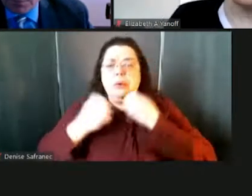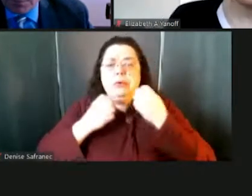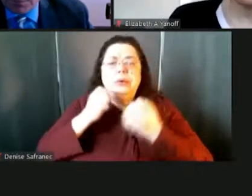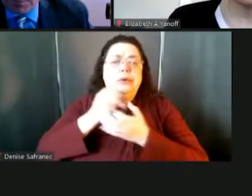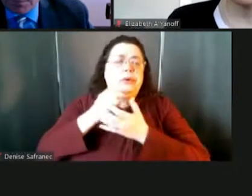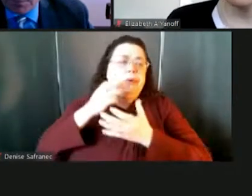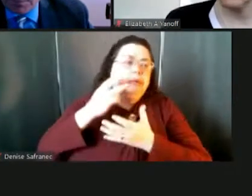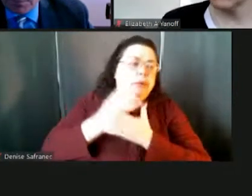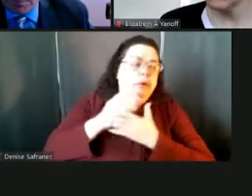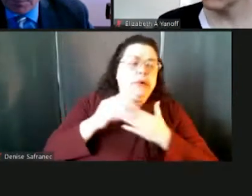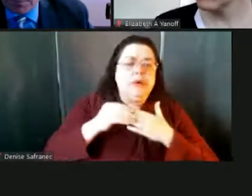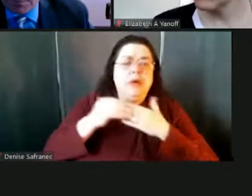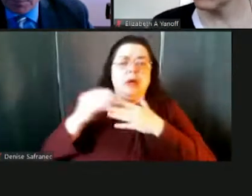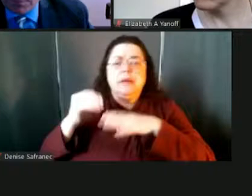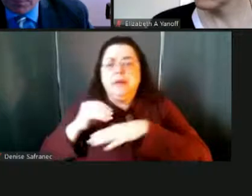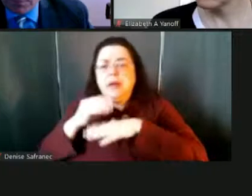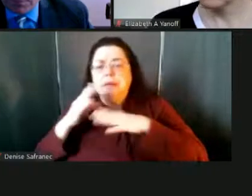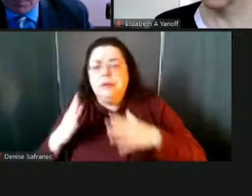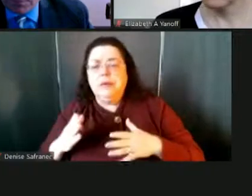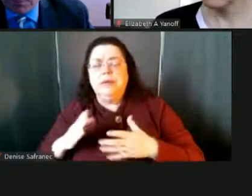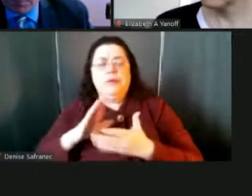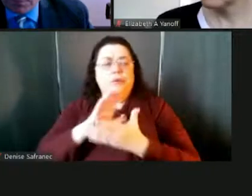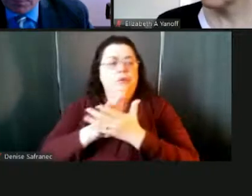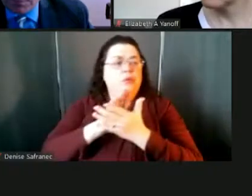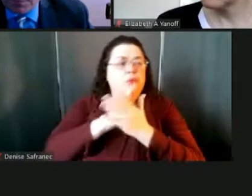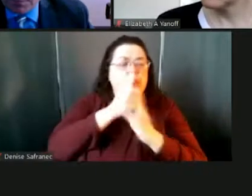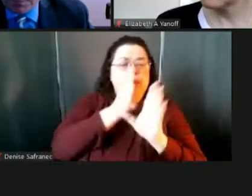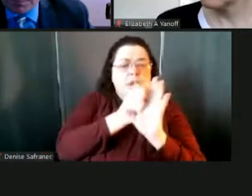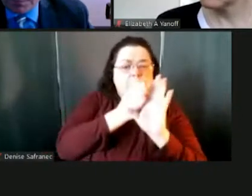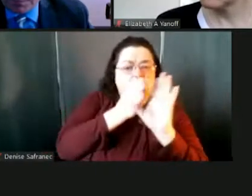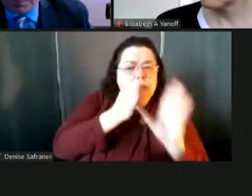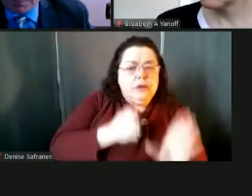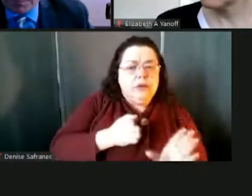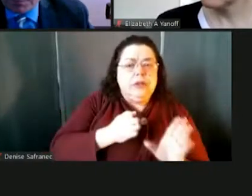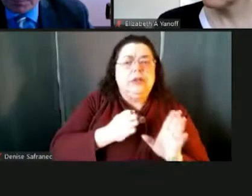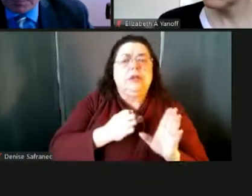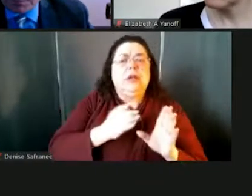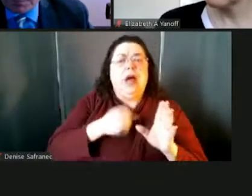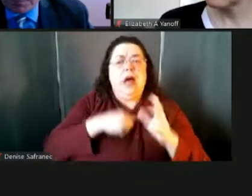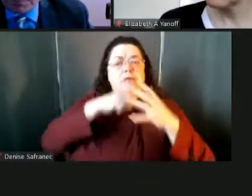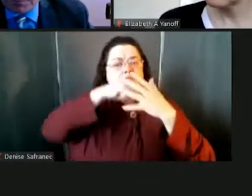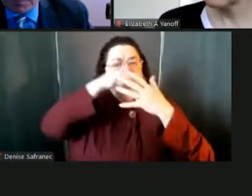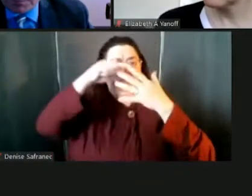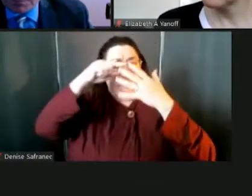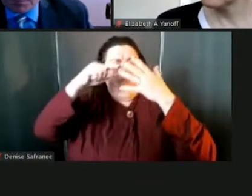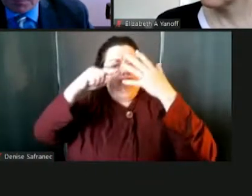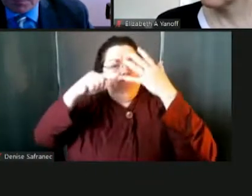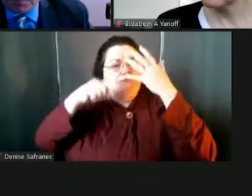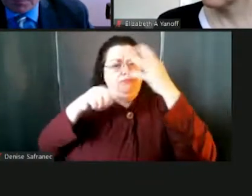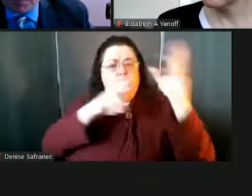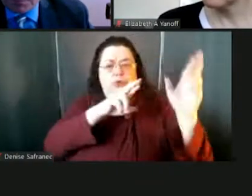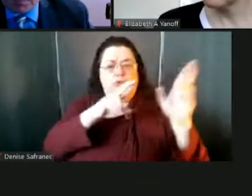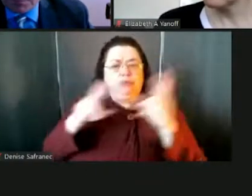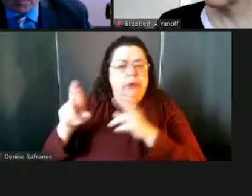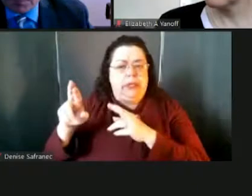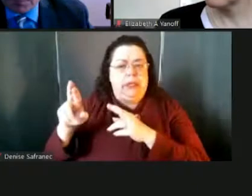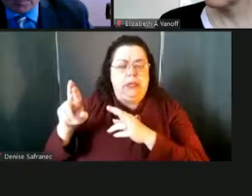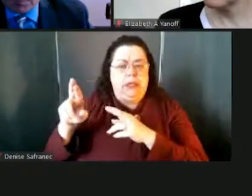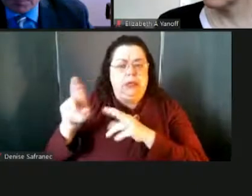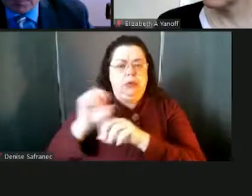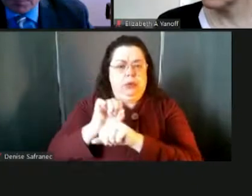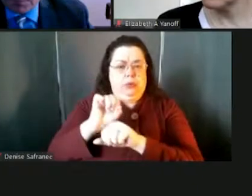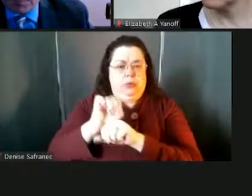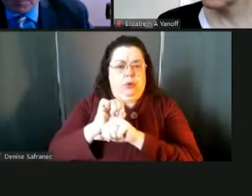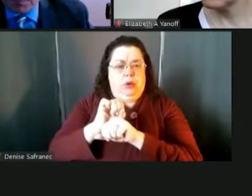guidance counselors, school psychologists, really, you know, the whole gamut in, in every one of our schools. So,